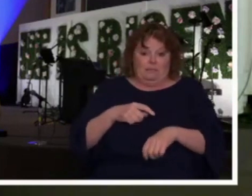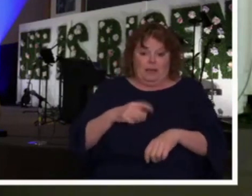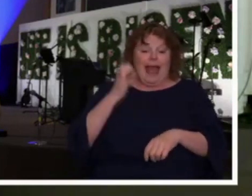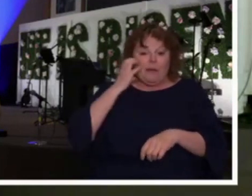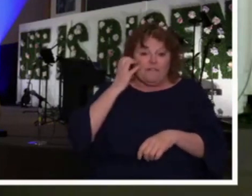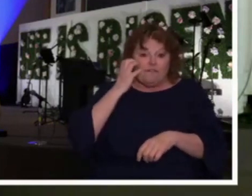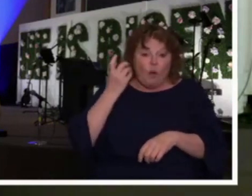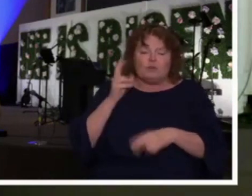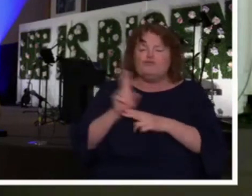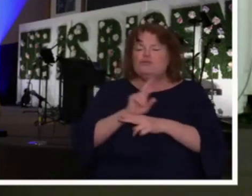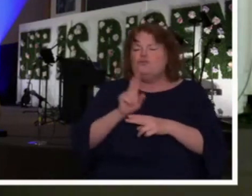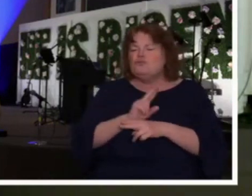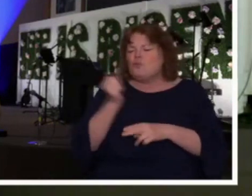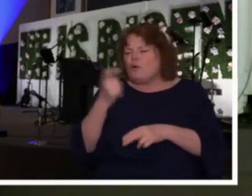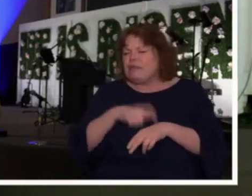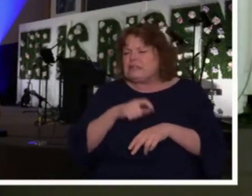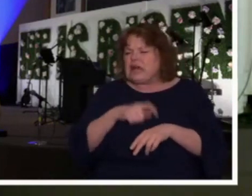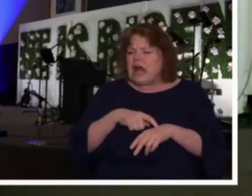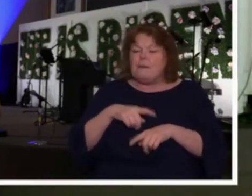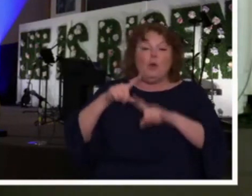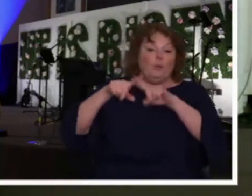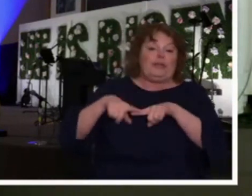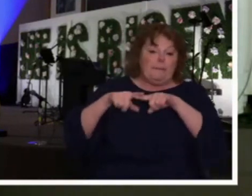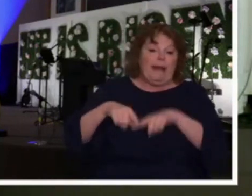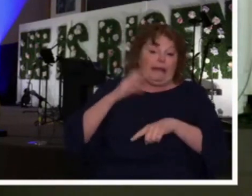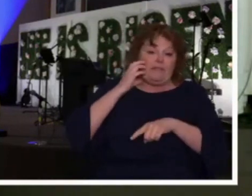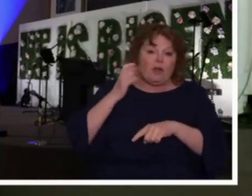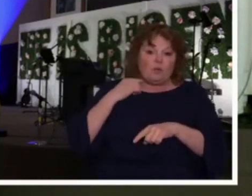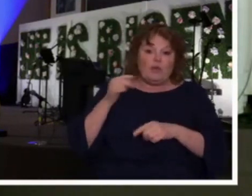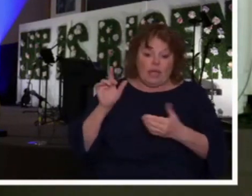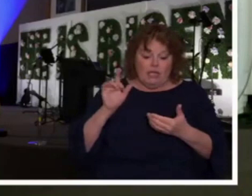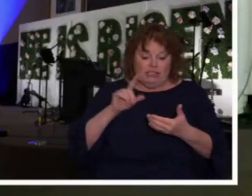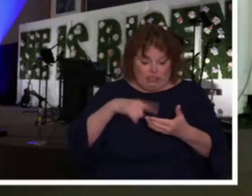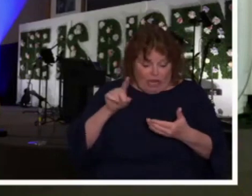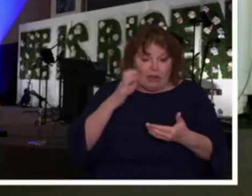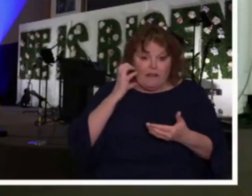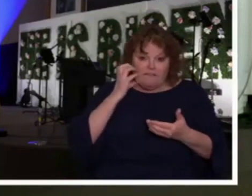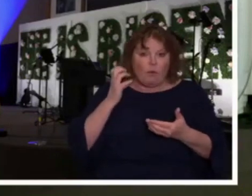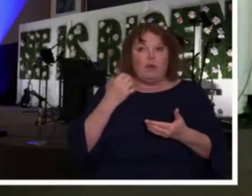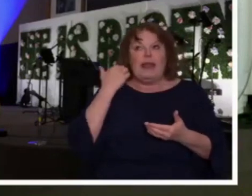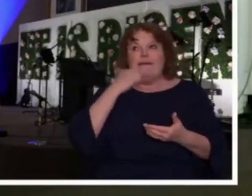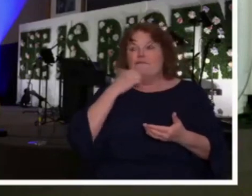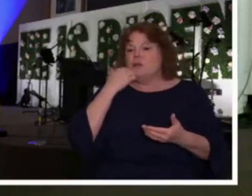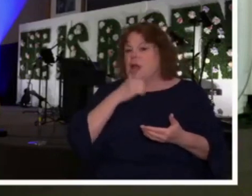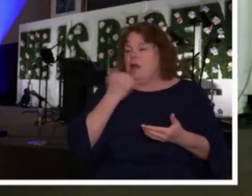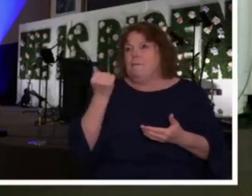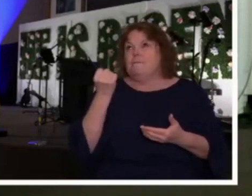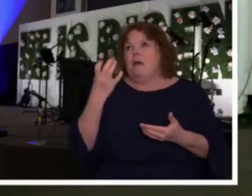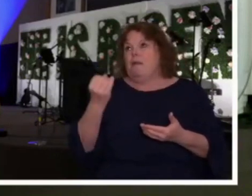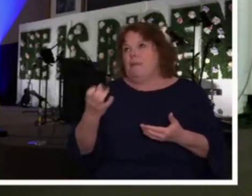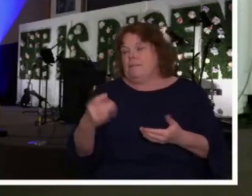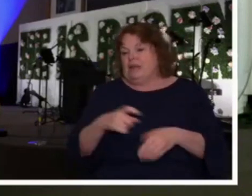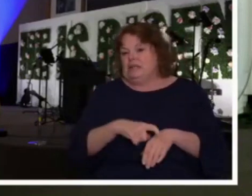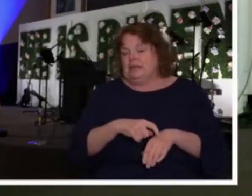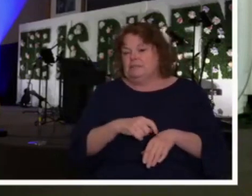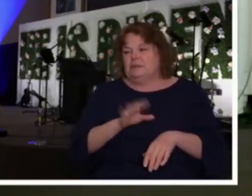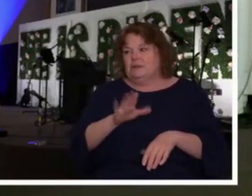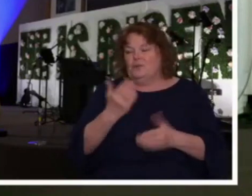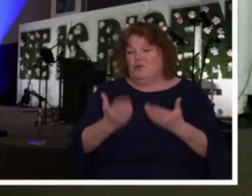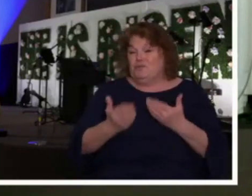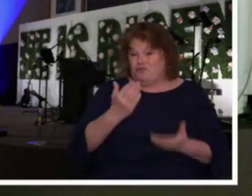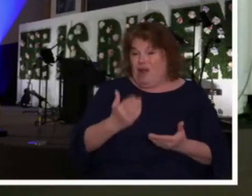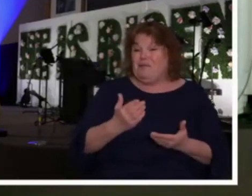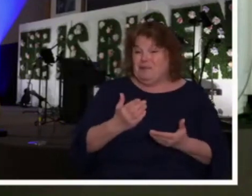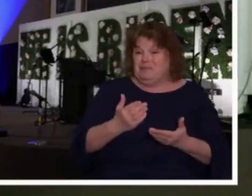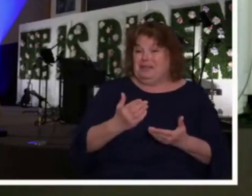it. We look to it many times a day. In fact, we probably look at our phone more